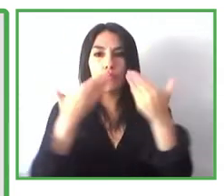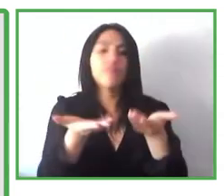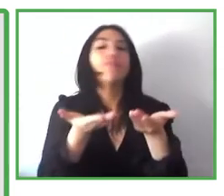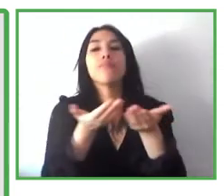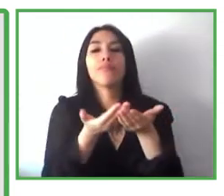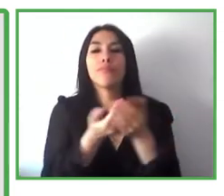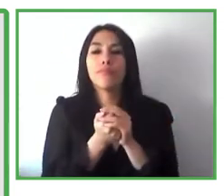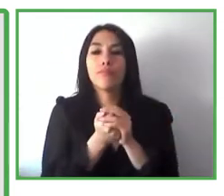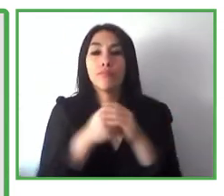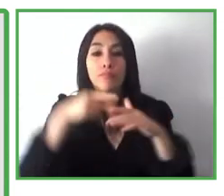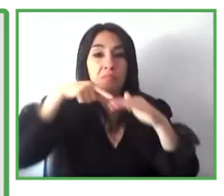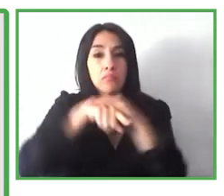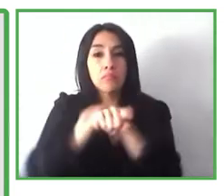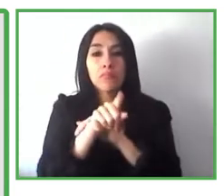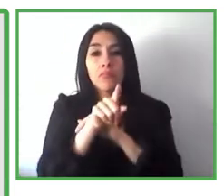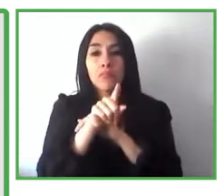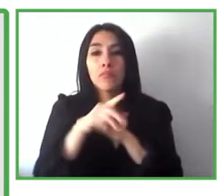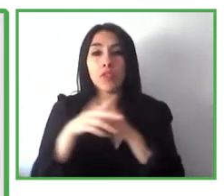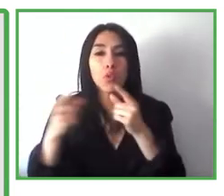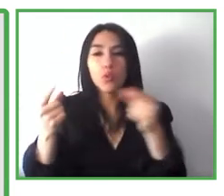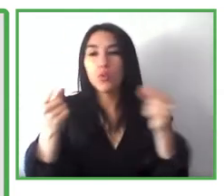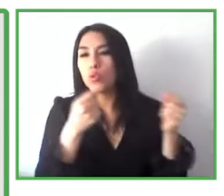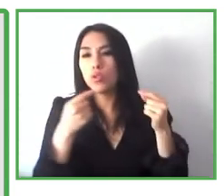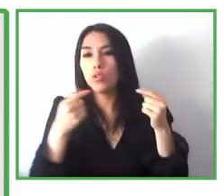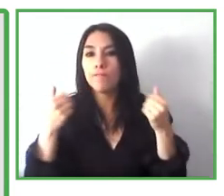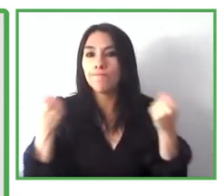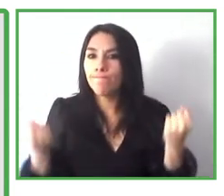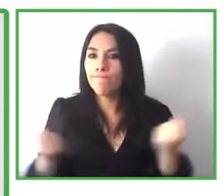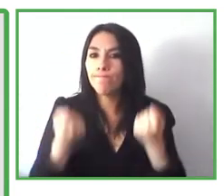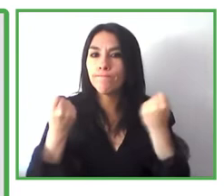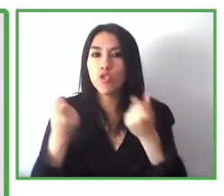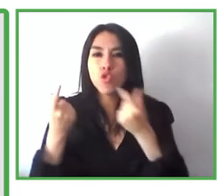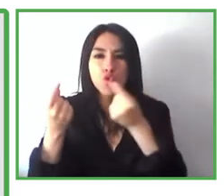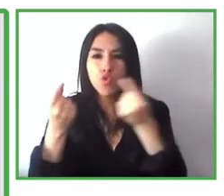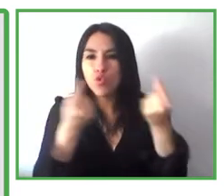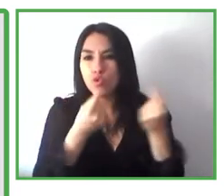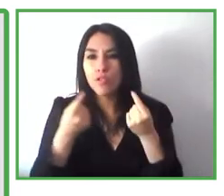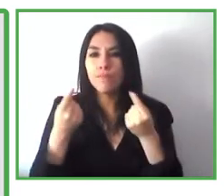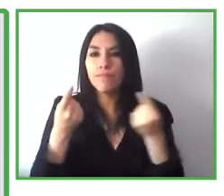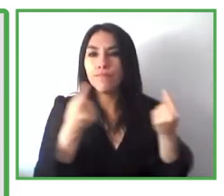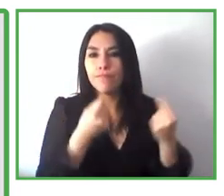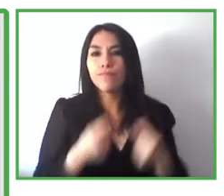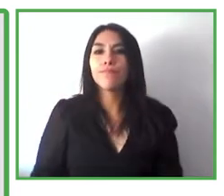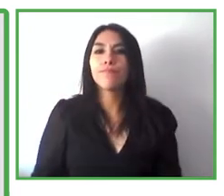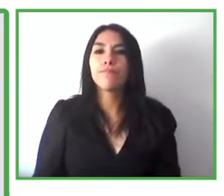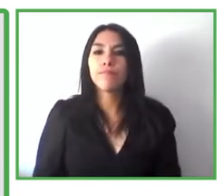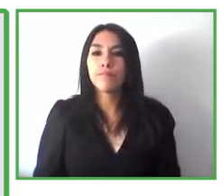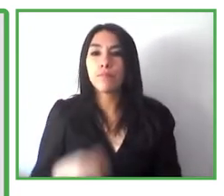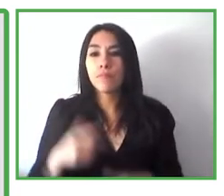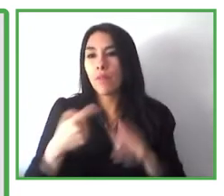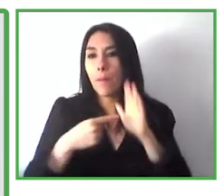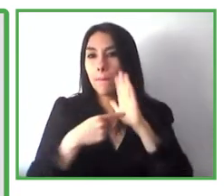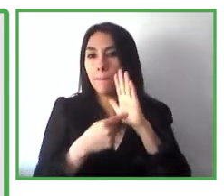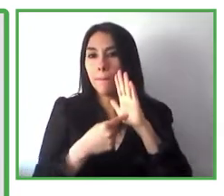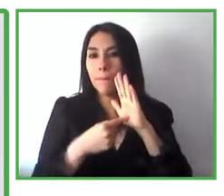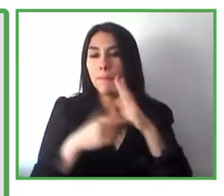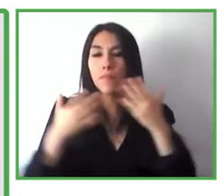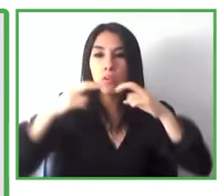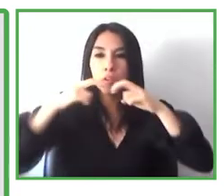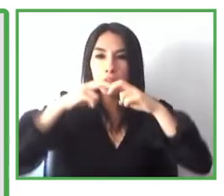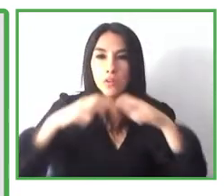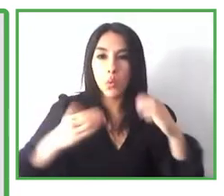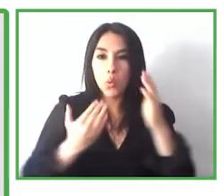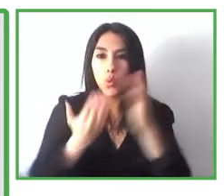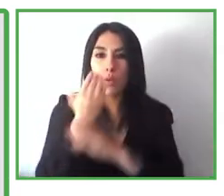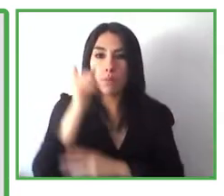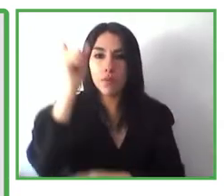The main inputs to promote this design thinking we have analyzed the